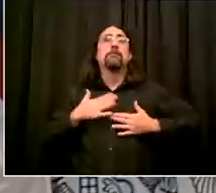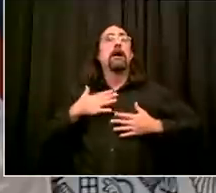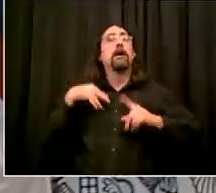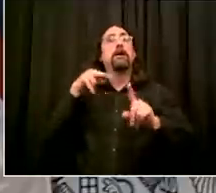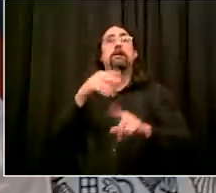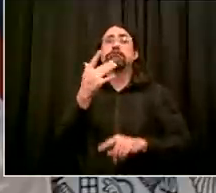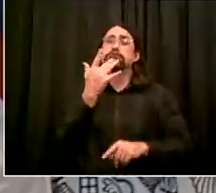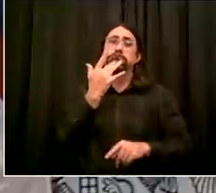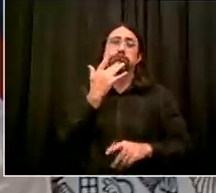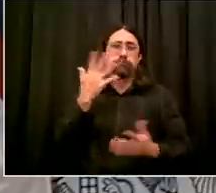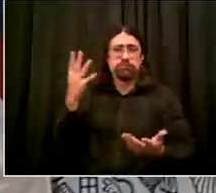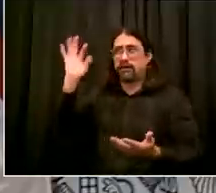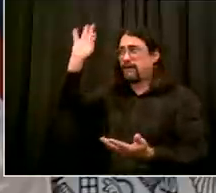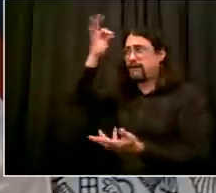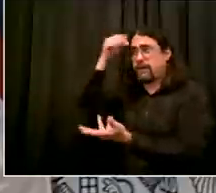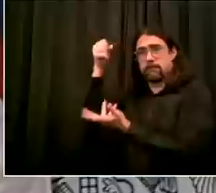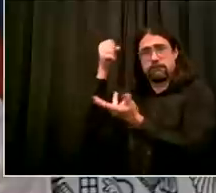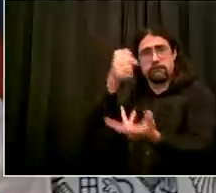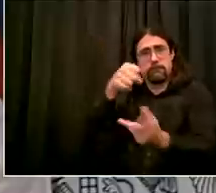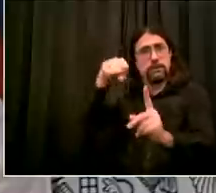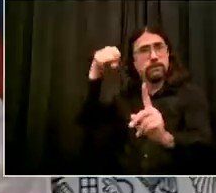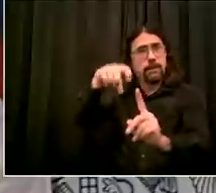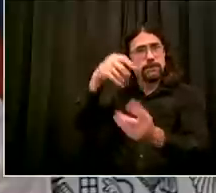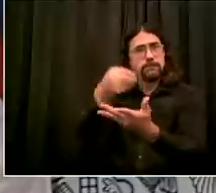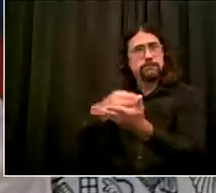the next is michael garland from the daily news